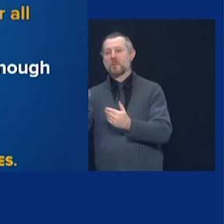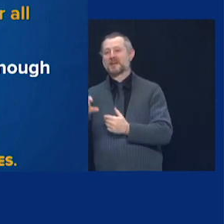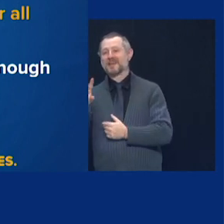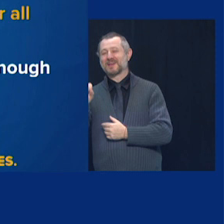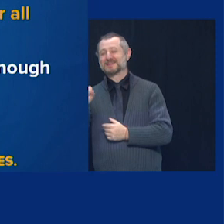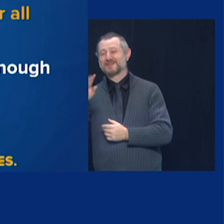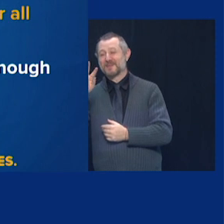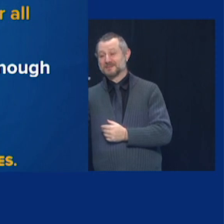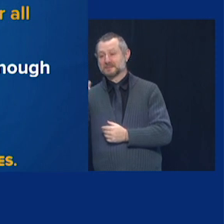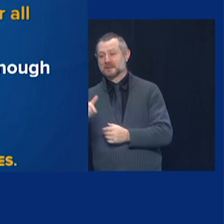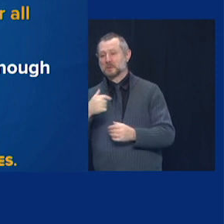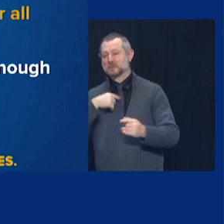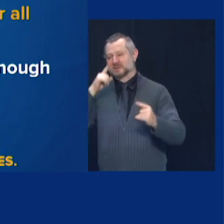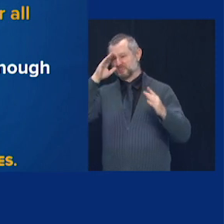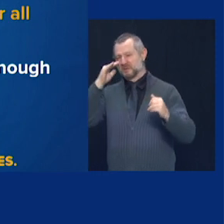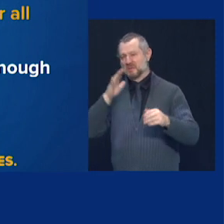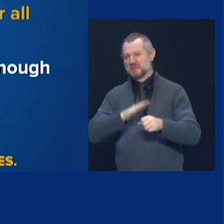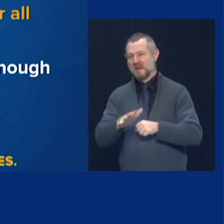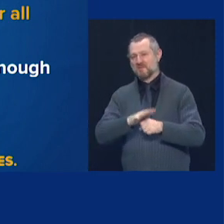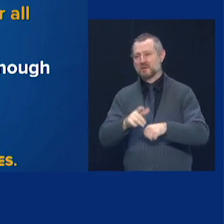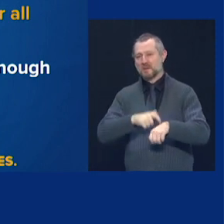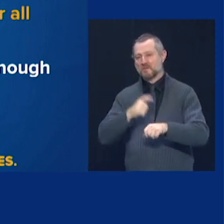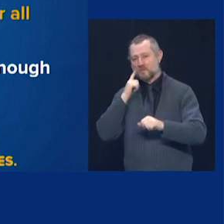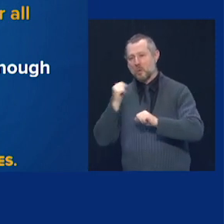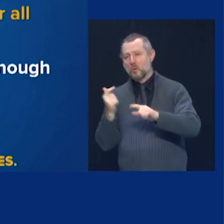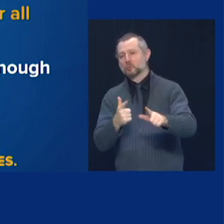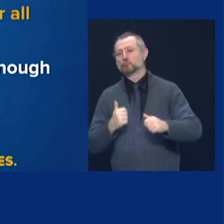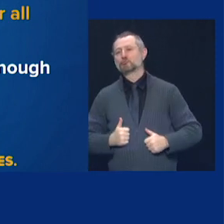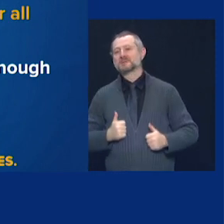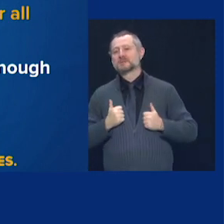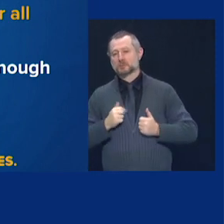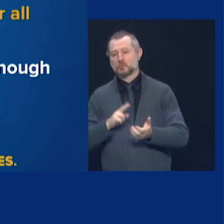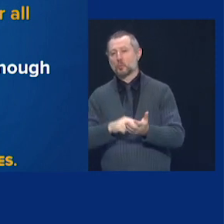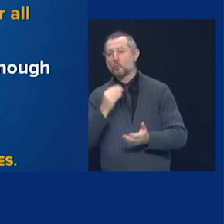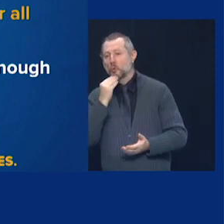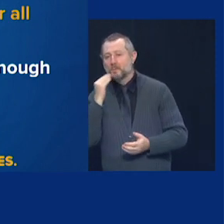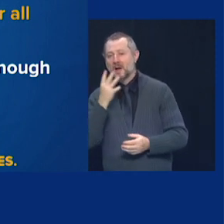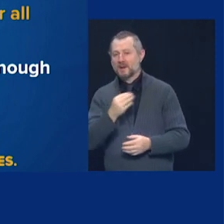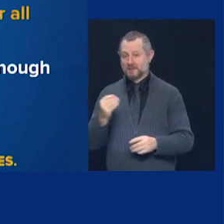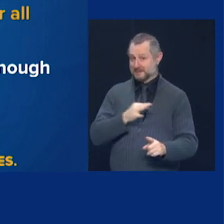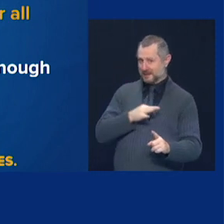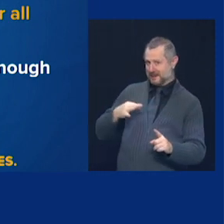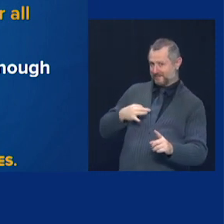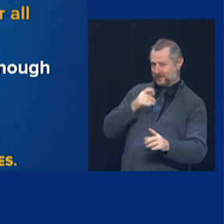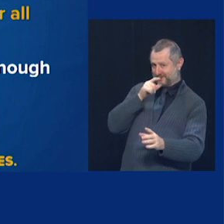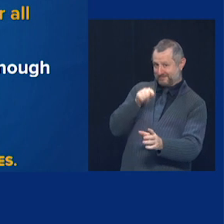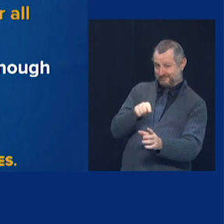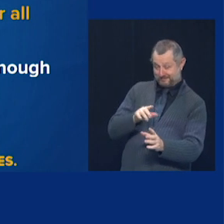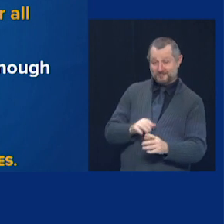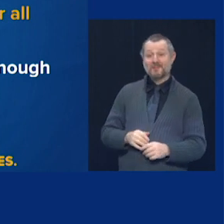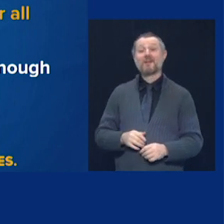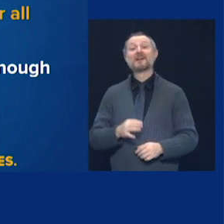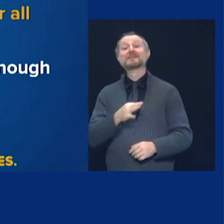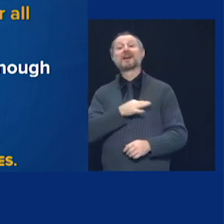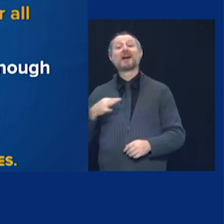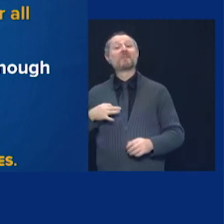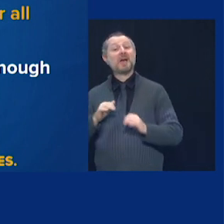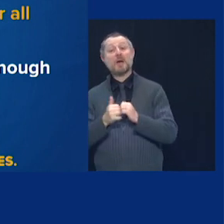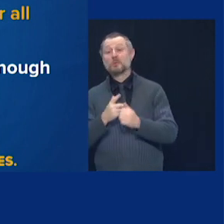and all staff. The staff is actually vaccinated on a rolling basis